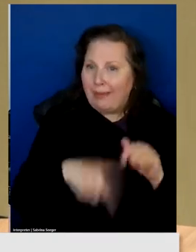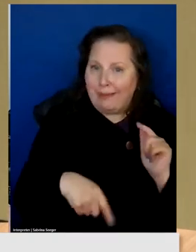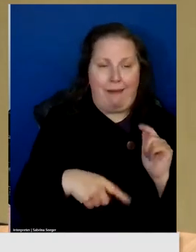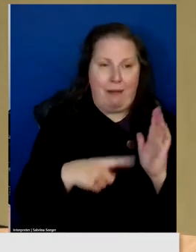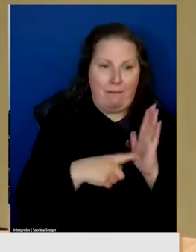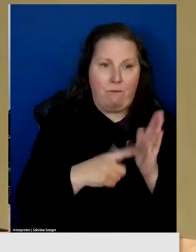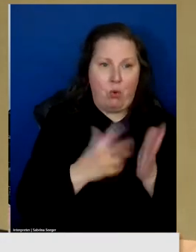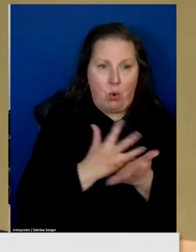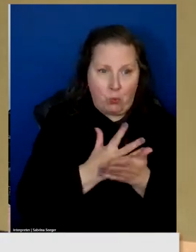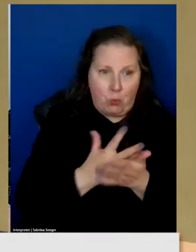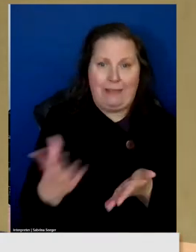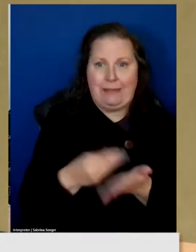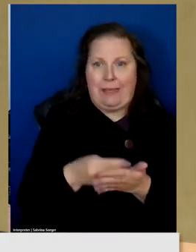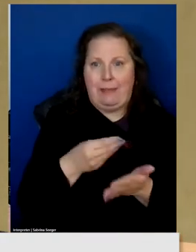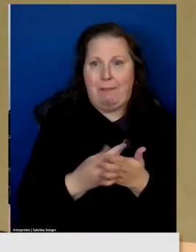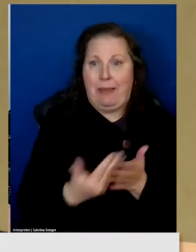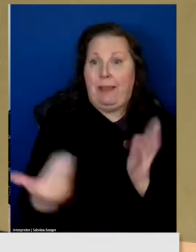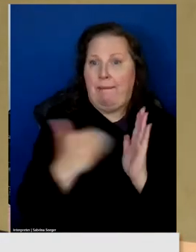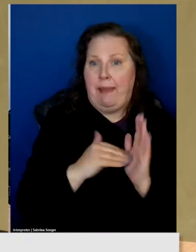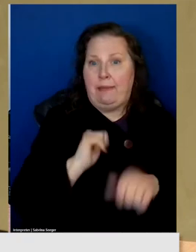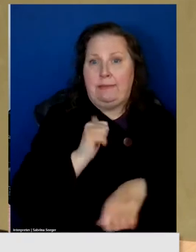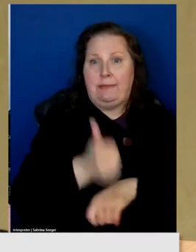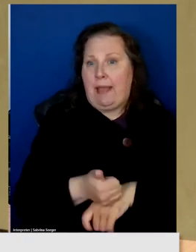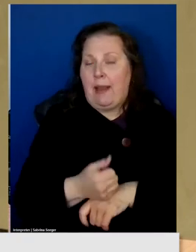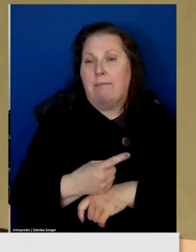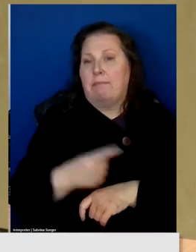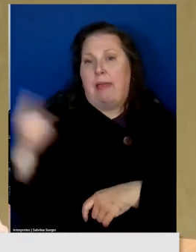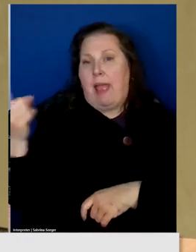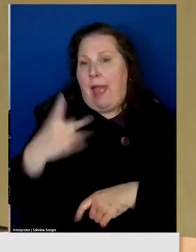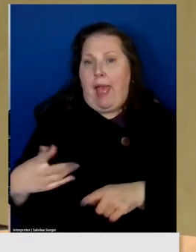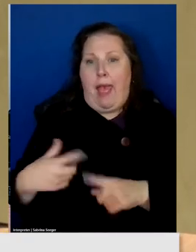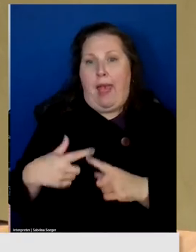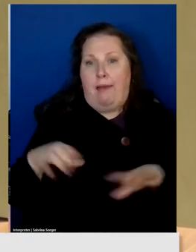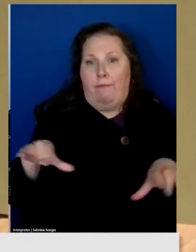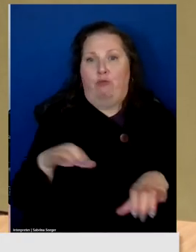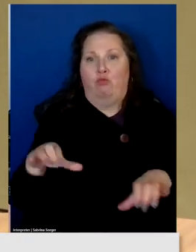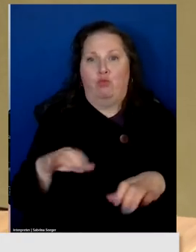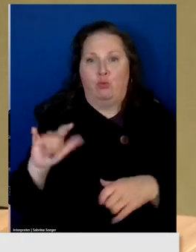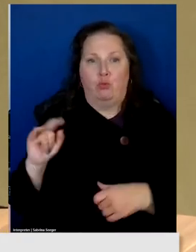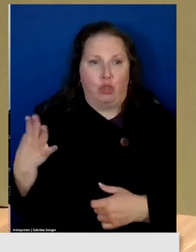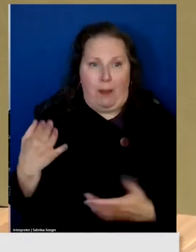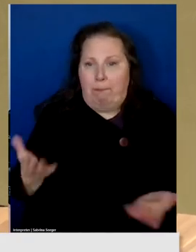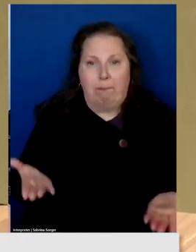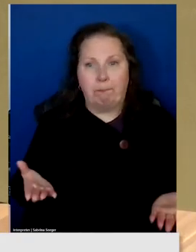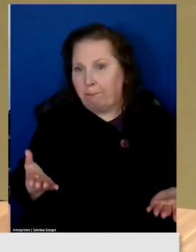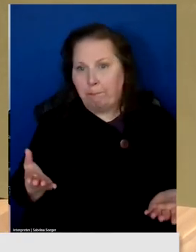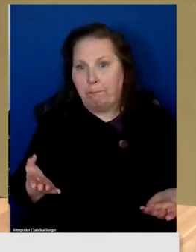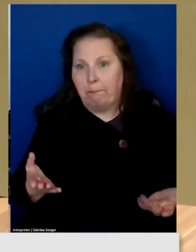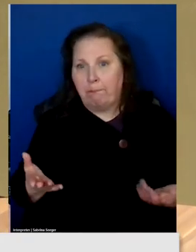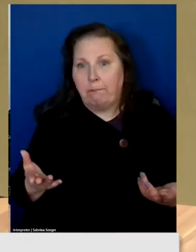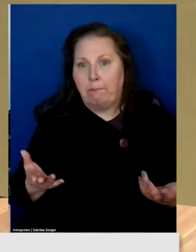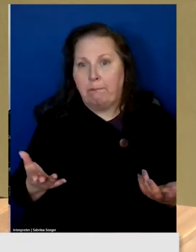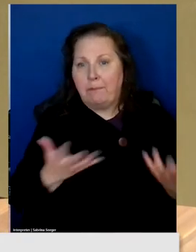money and do a half fixed job. So we need an integrated